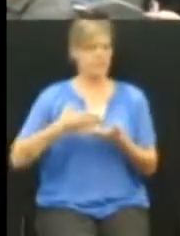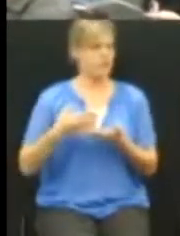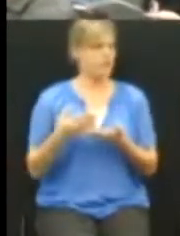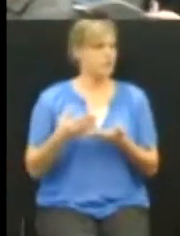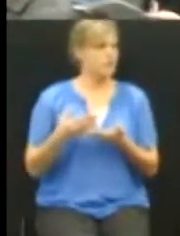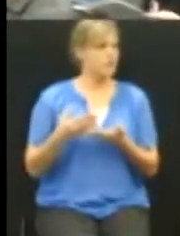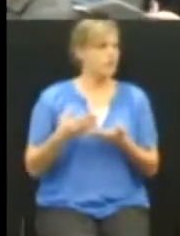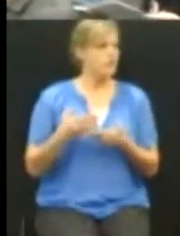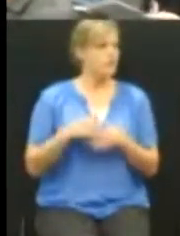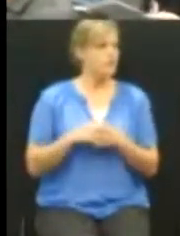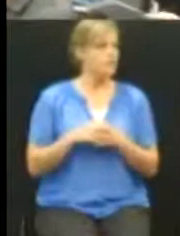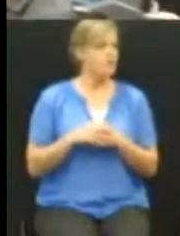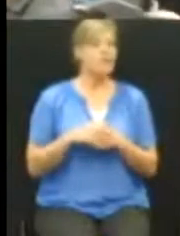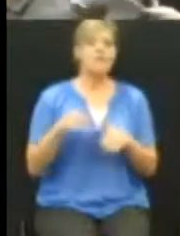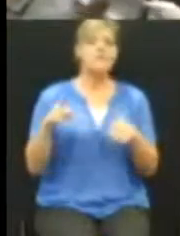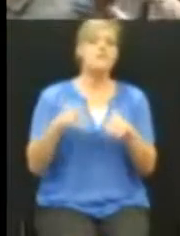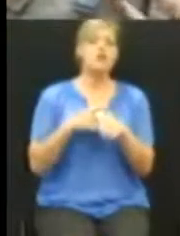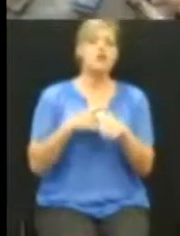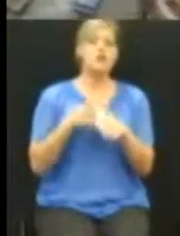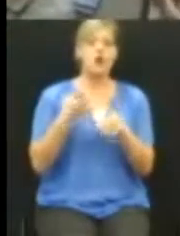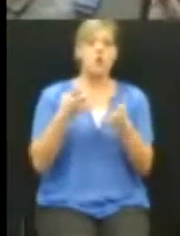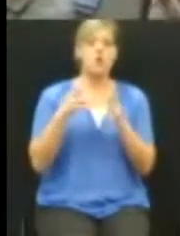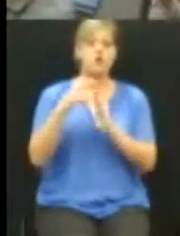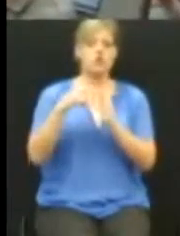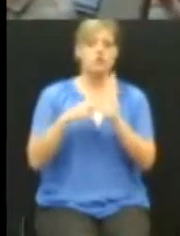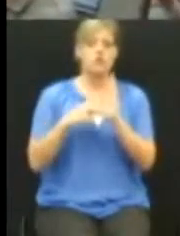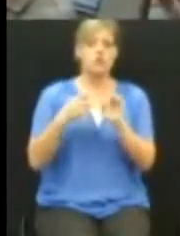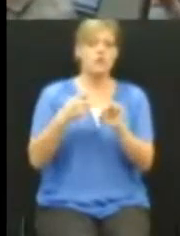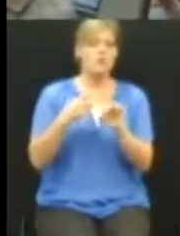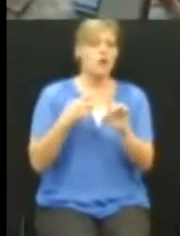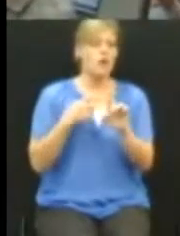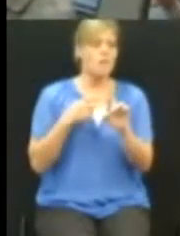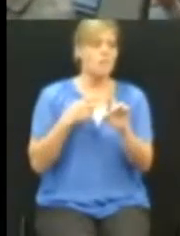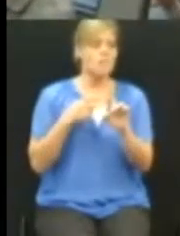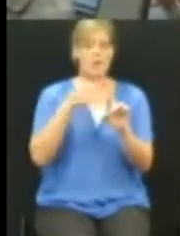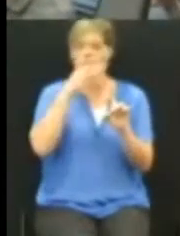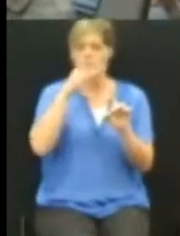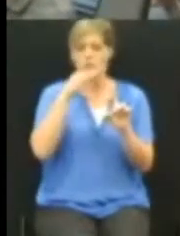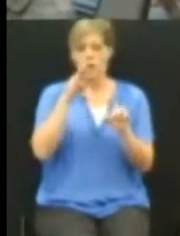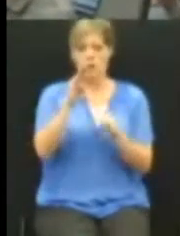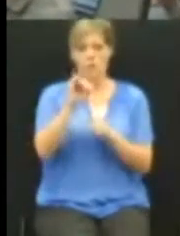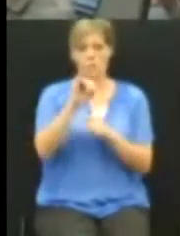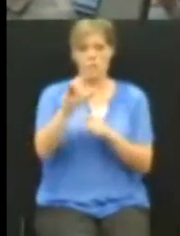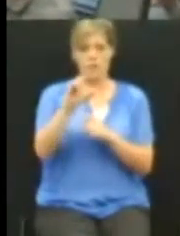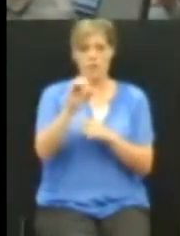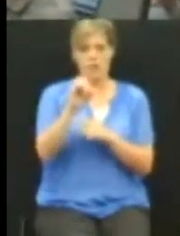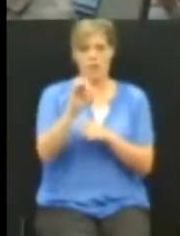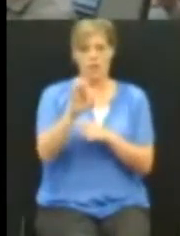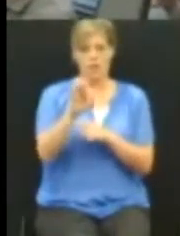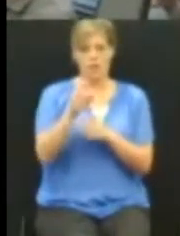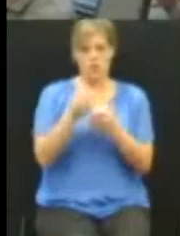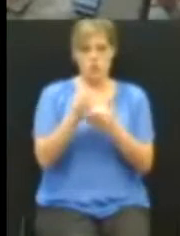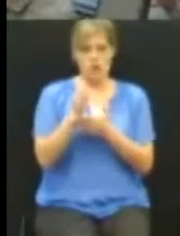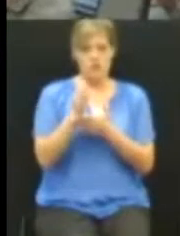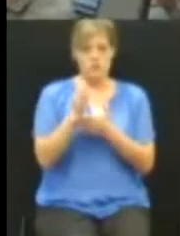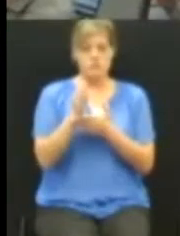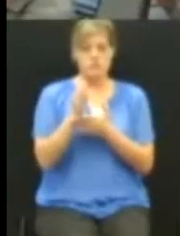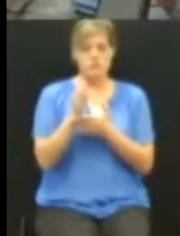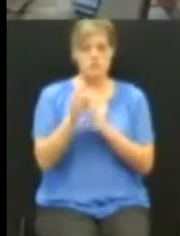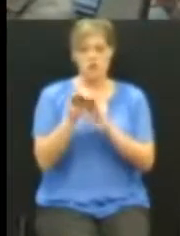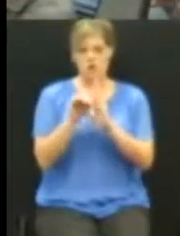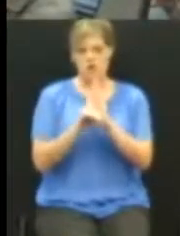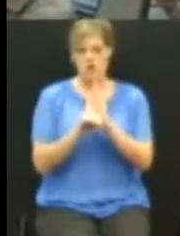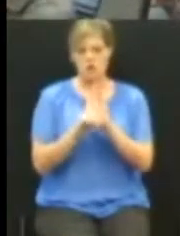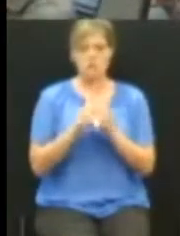Okay, of all, let me read you from Pocatello, Bill of Rights, Public Initiative Ordinance that we're going